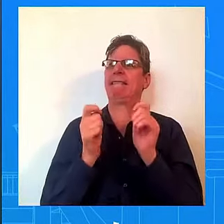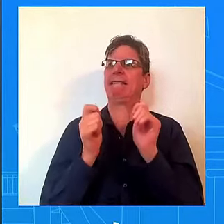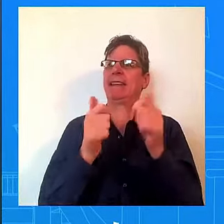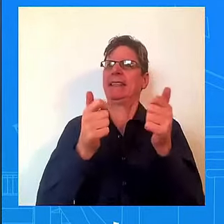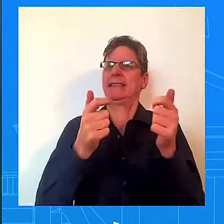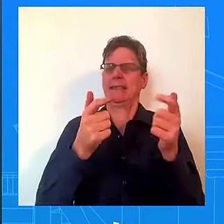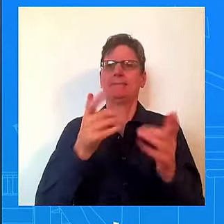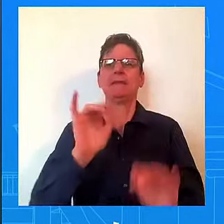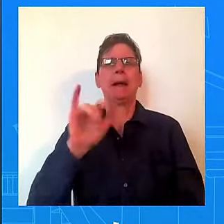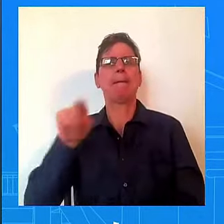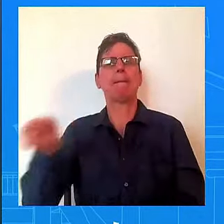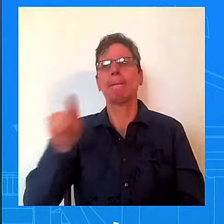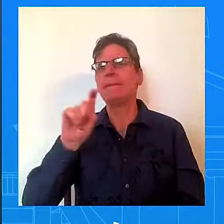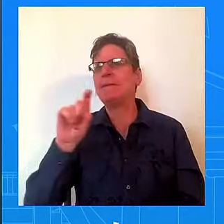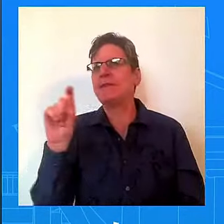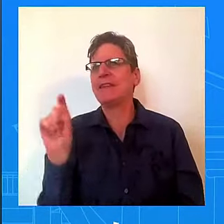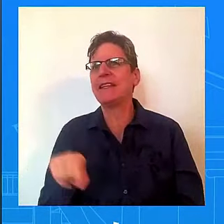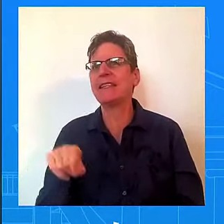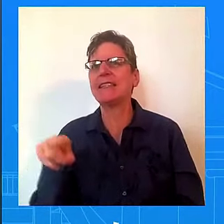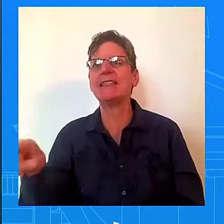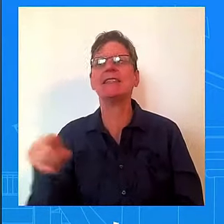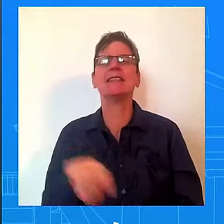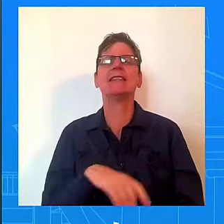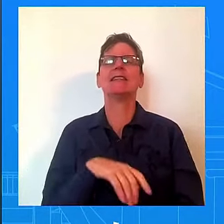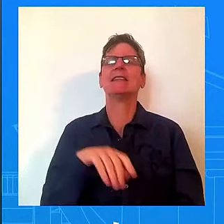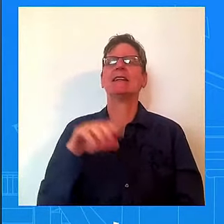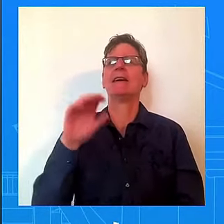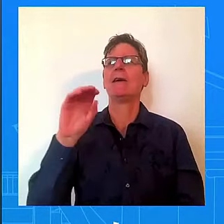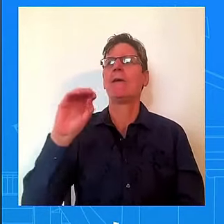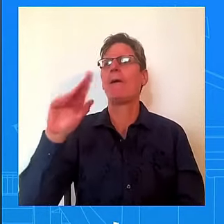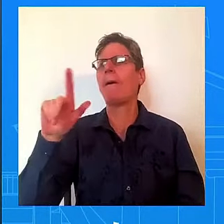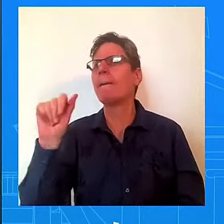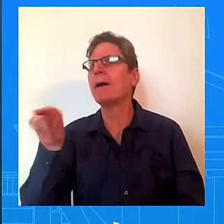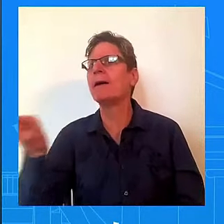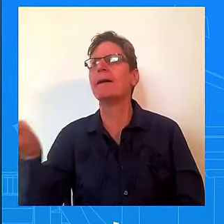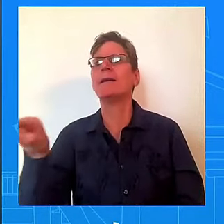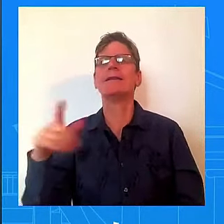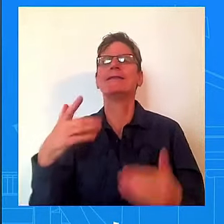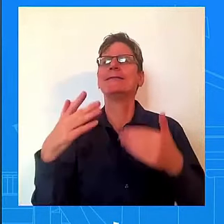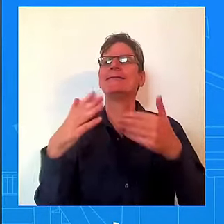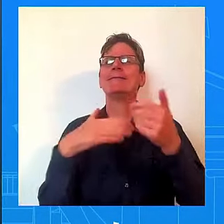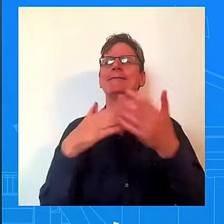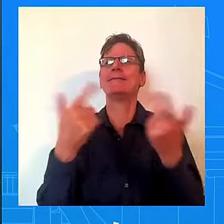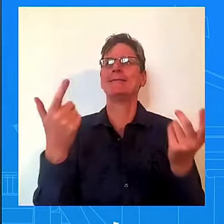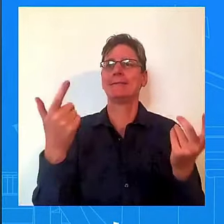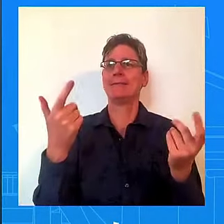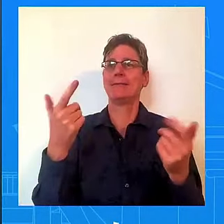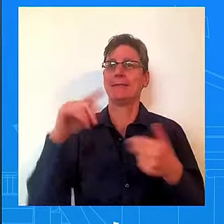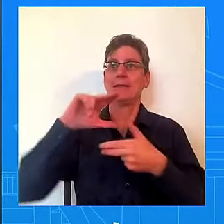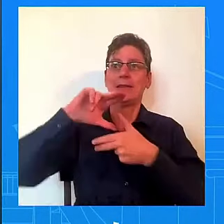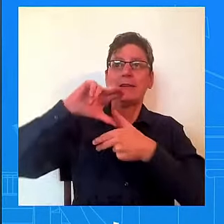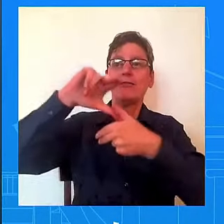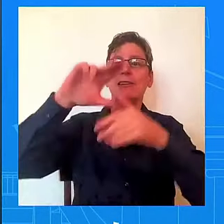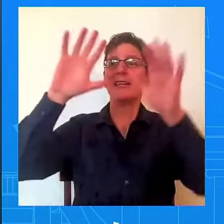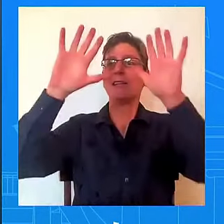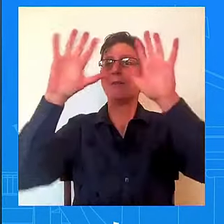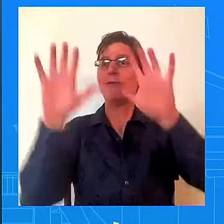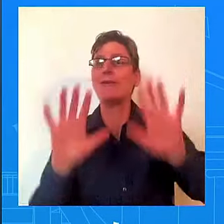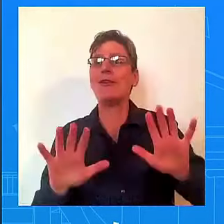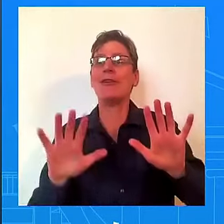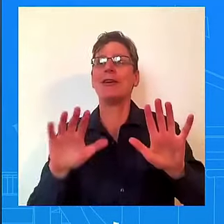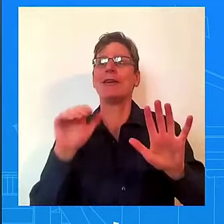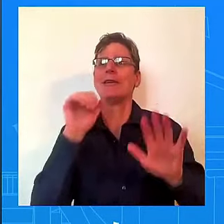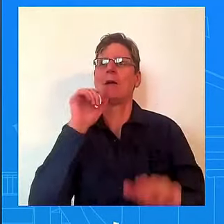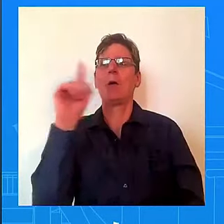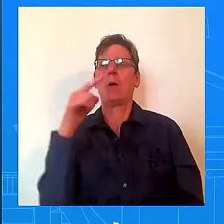blue states or red states. Storms go everywhere. And that's been the focus of the president, the vice president. Thanks, Secretary. I